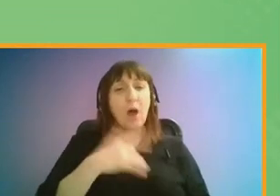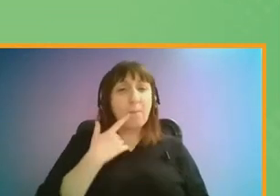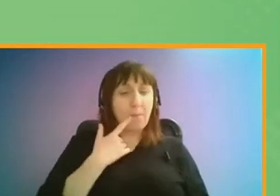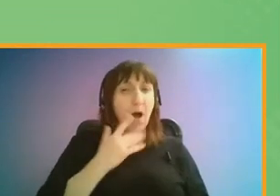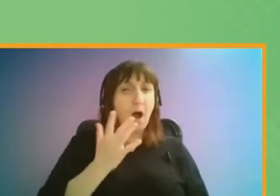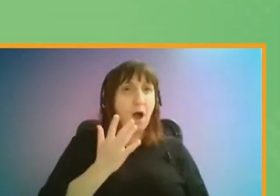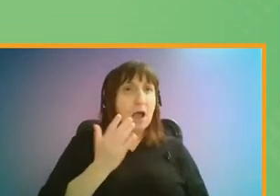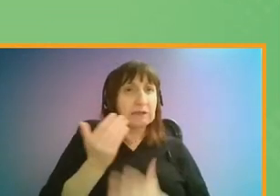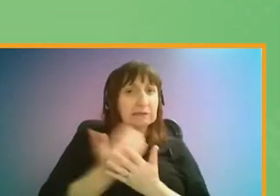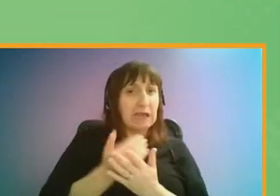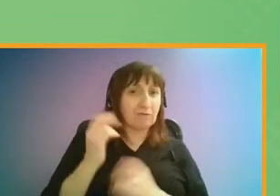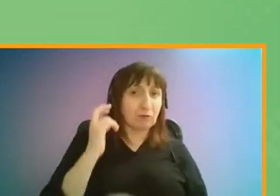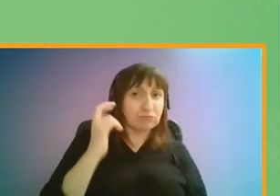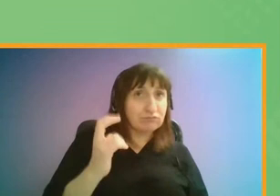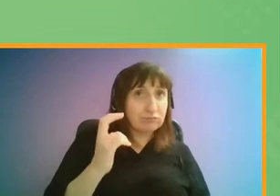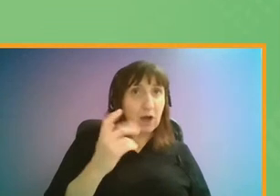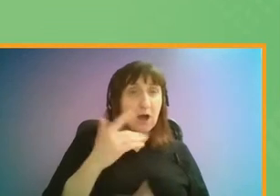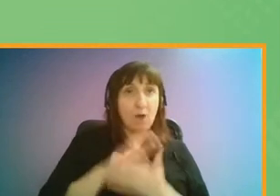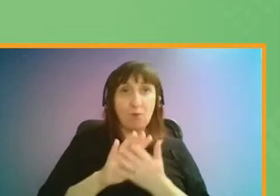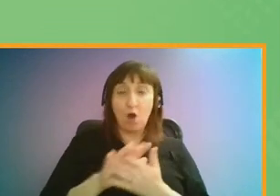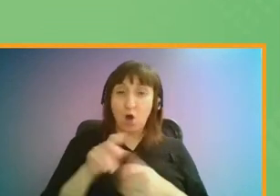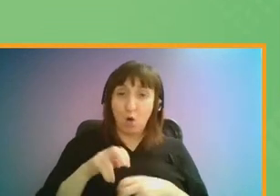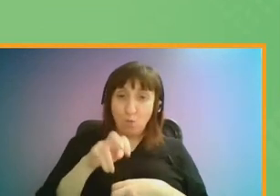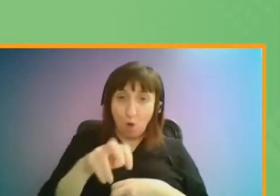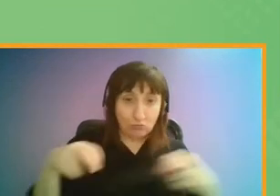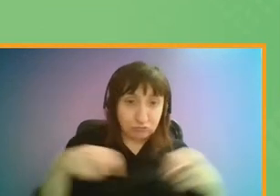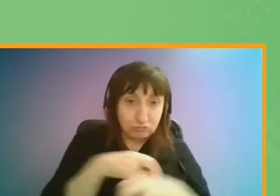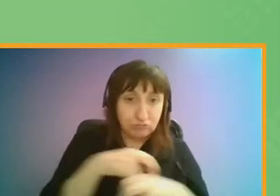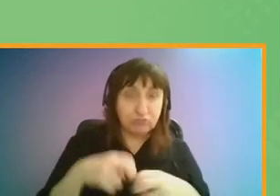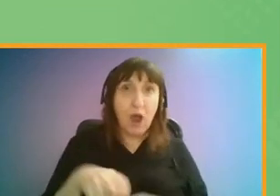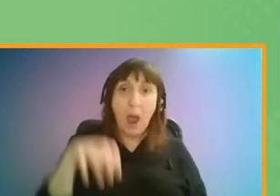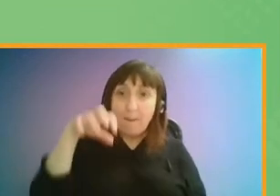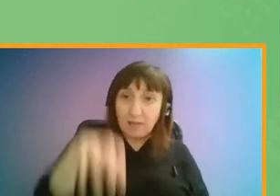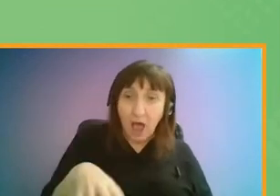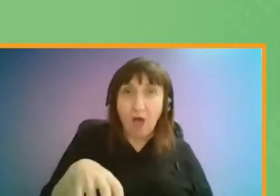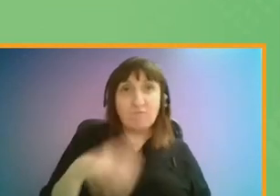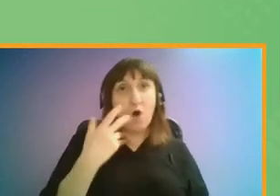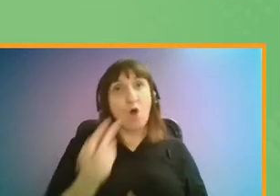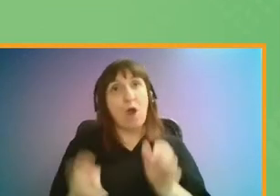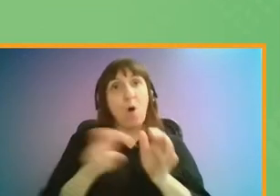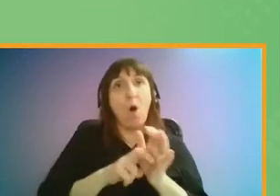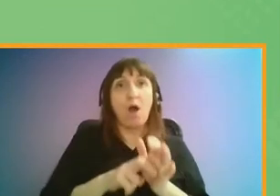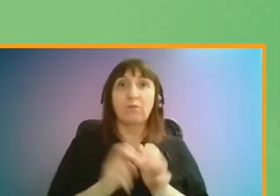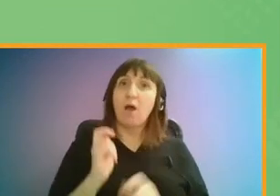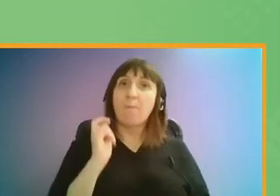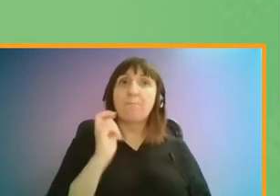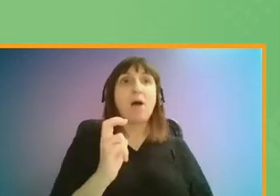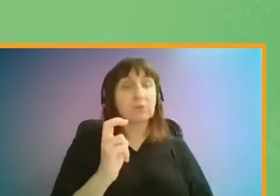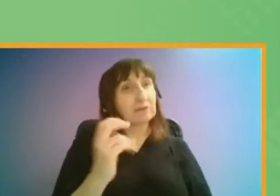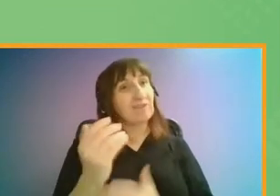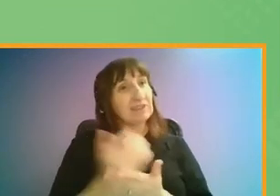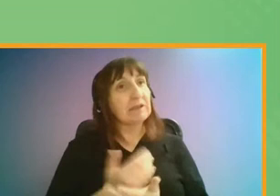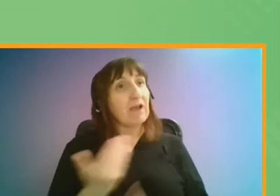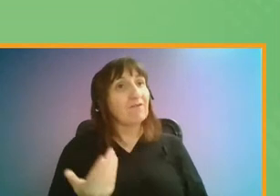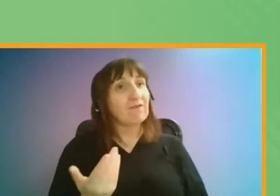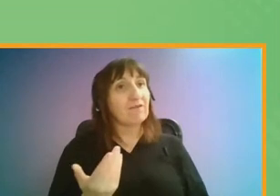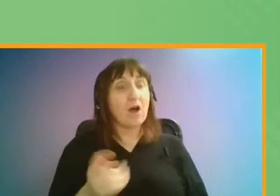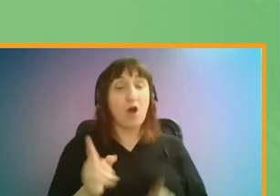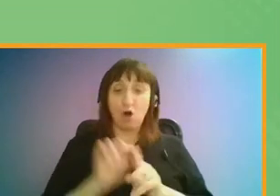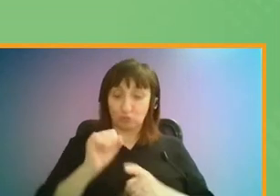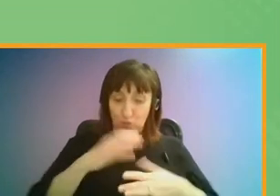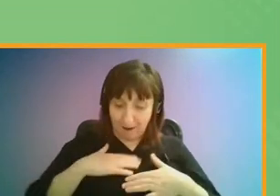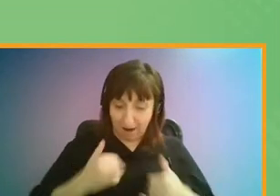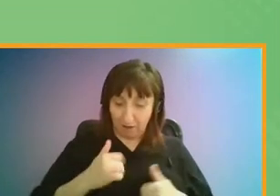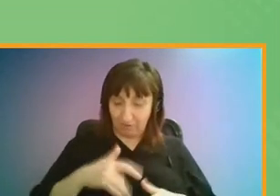safety, being able to move safely across roads, station platforms or when boarding buses. There is also a feeling safe in terms of your health.